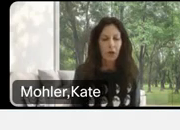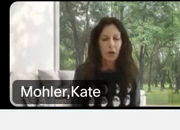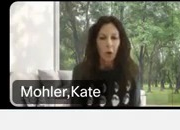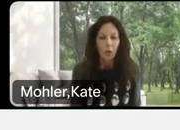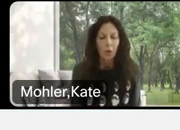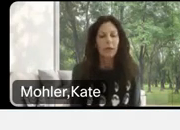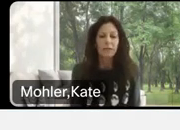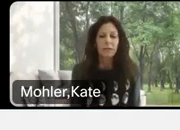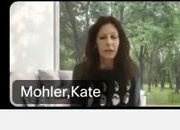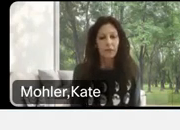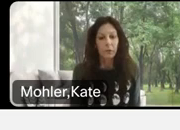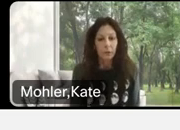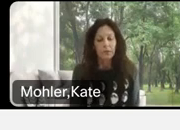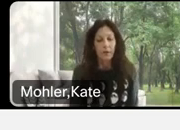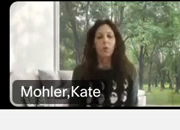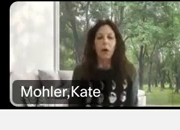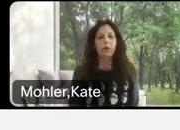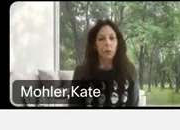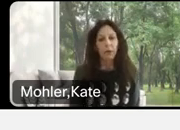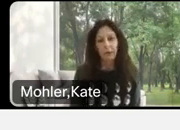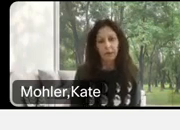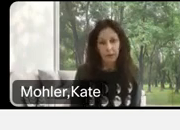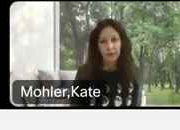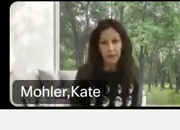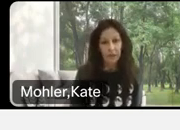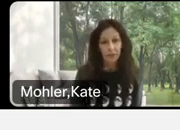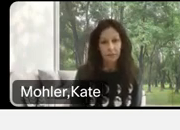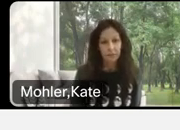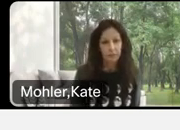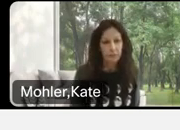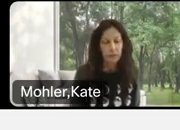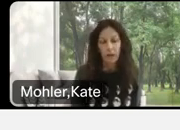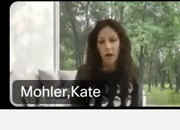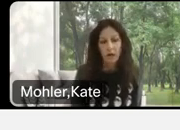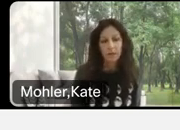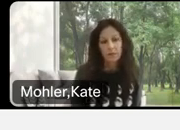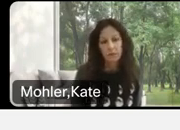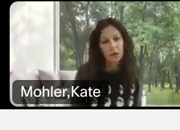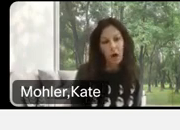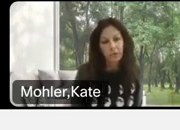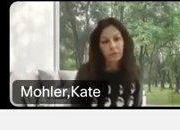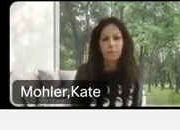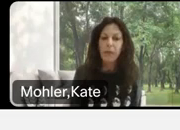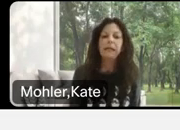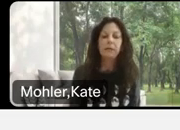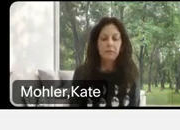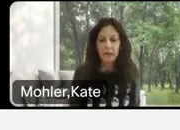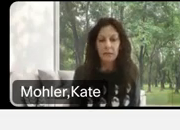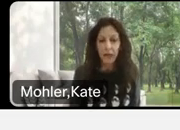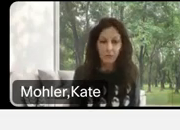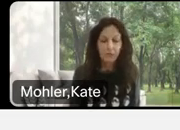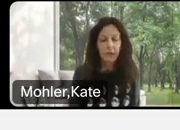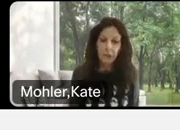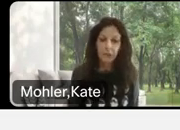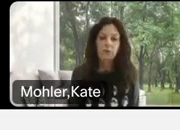Well, let's say a few words about why we are here today. Our district offers many events